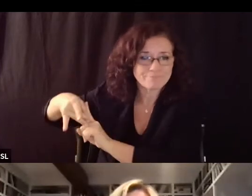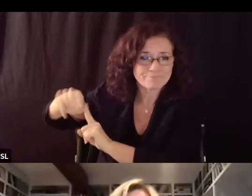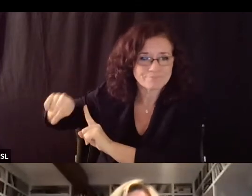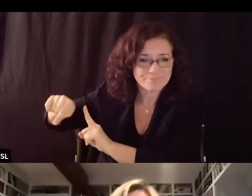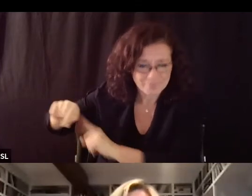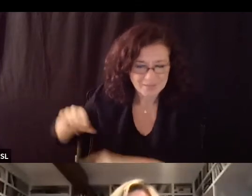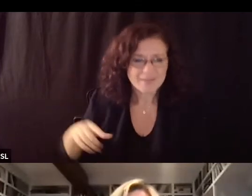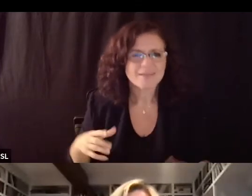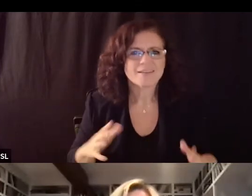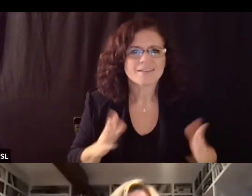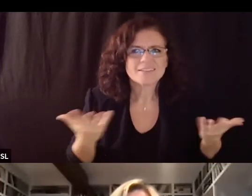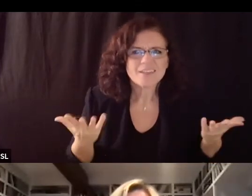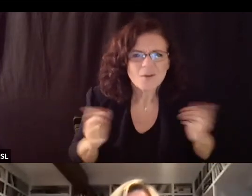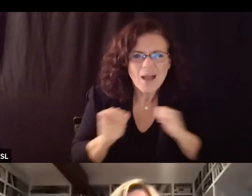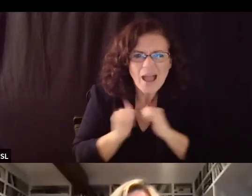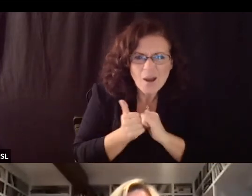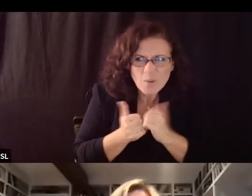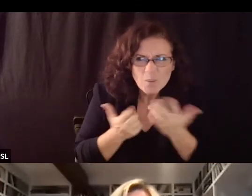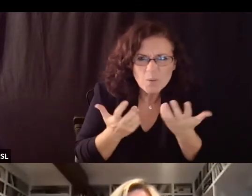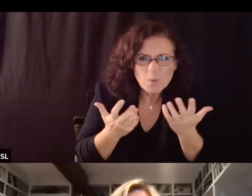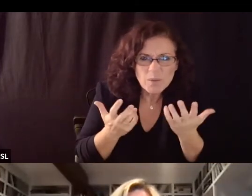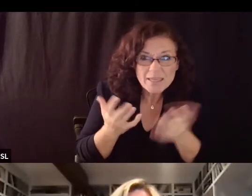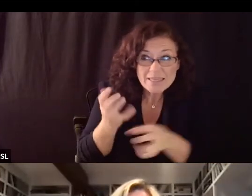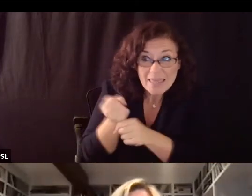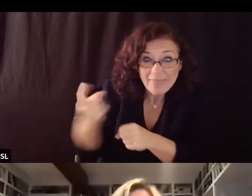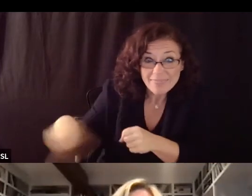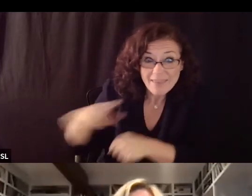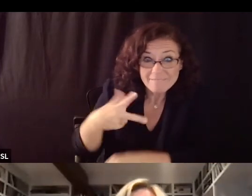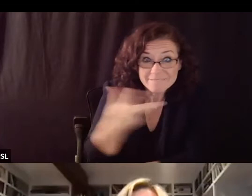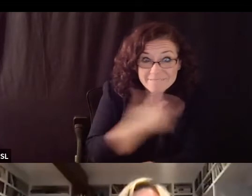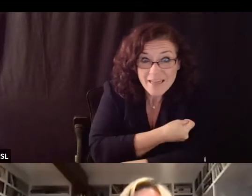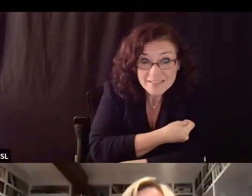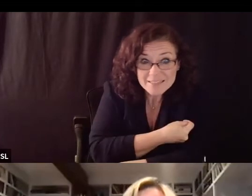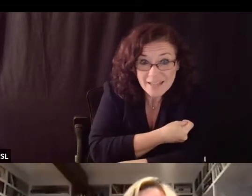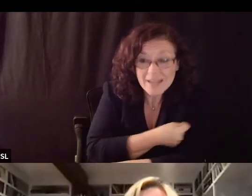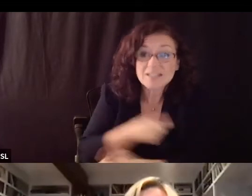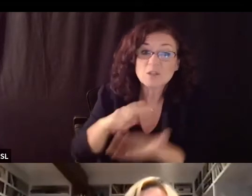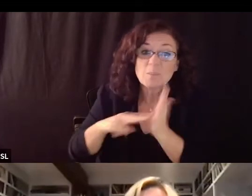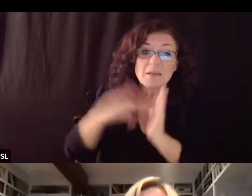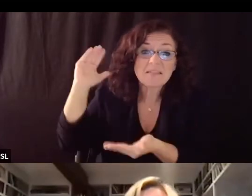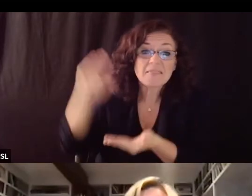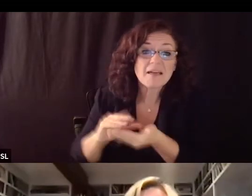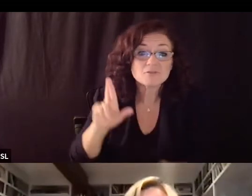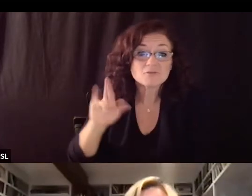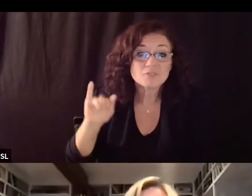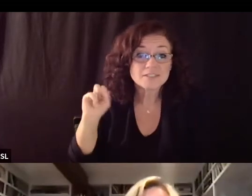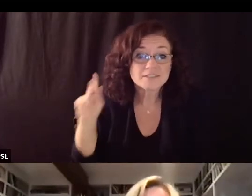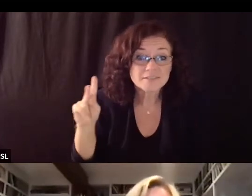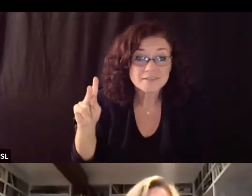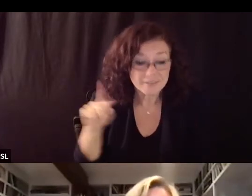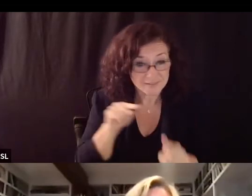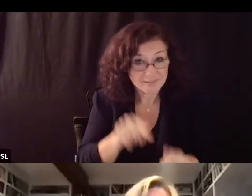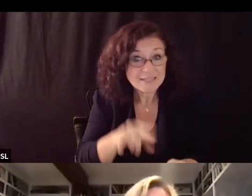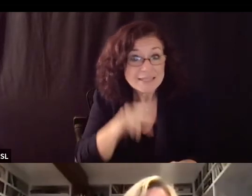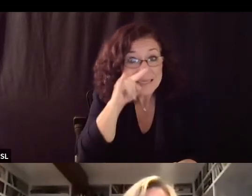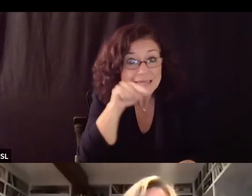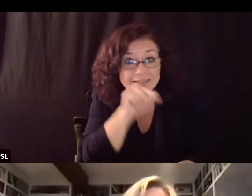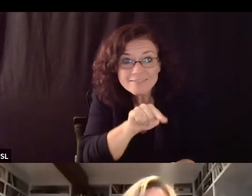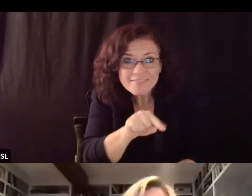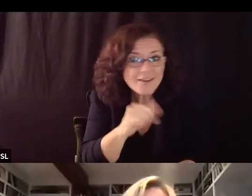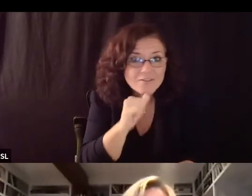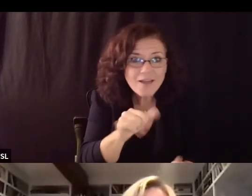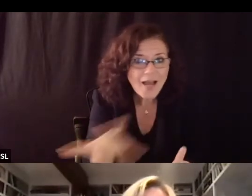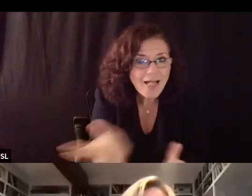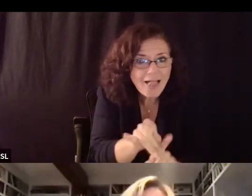the community vaccinated so that we're reducing that rate you know because the kids are not getting it at school but they may be being you know